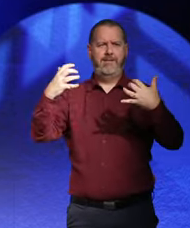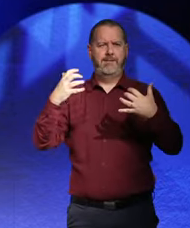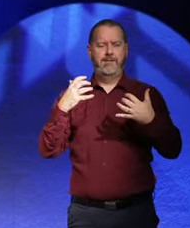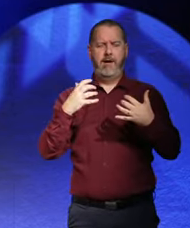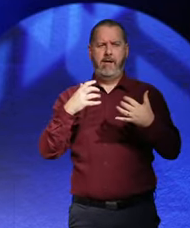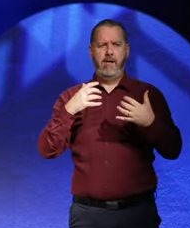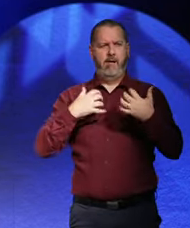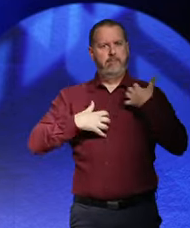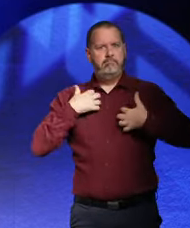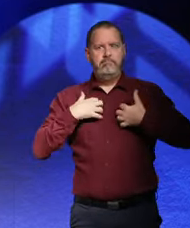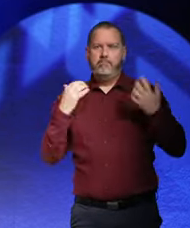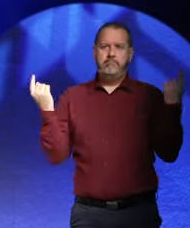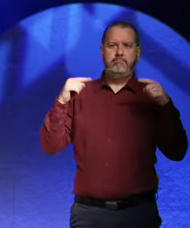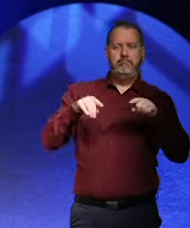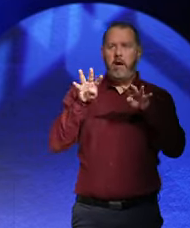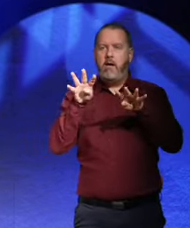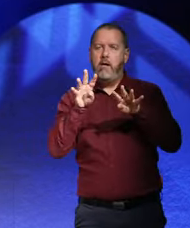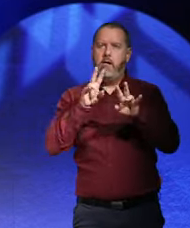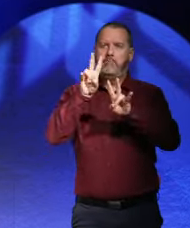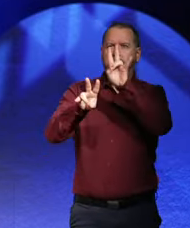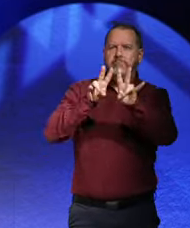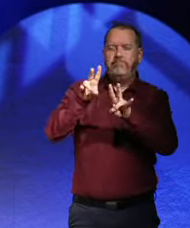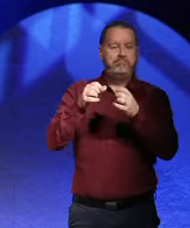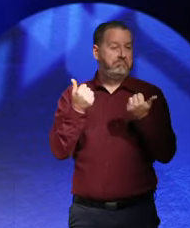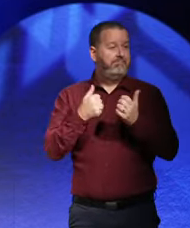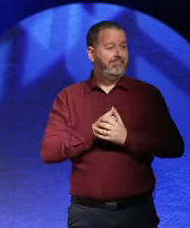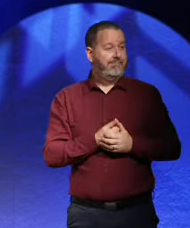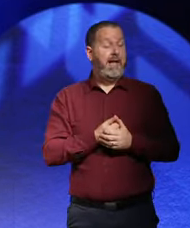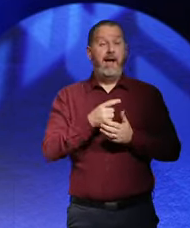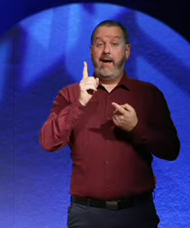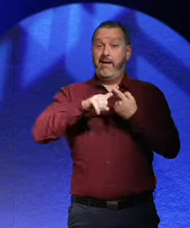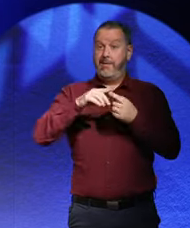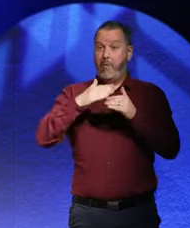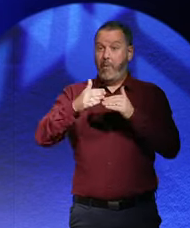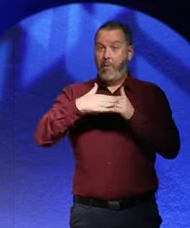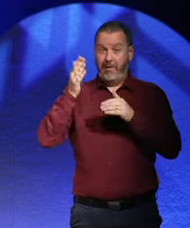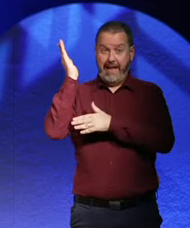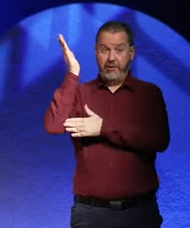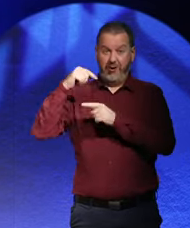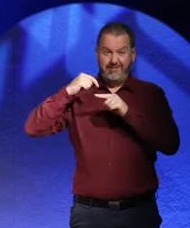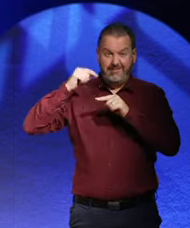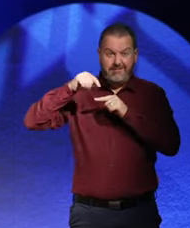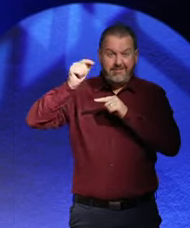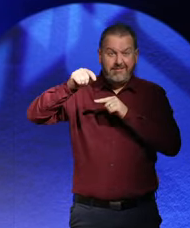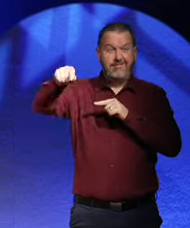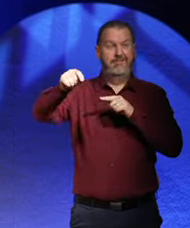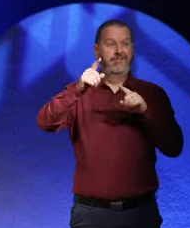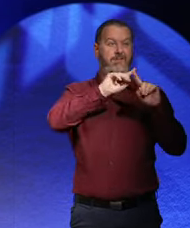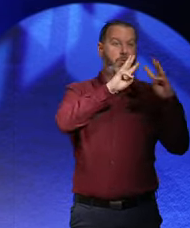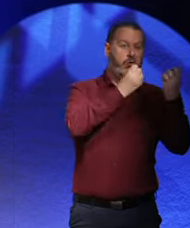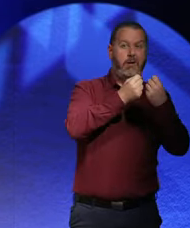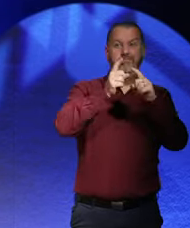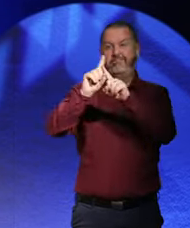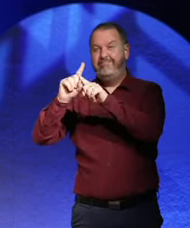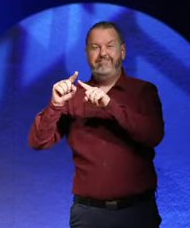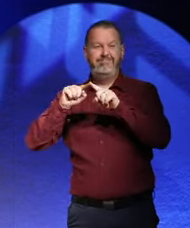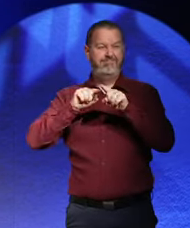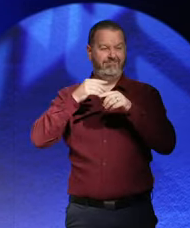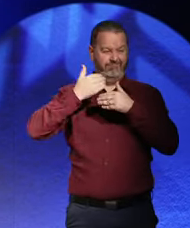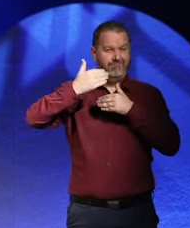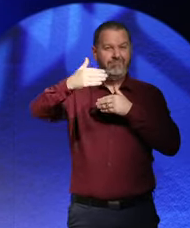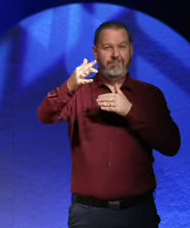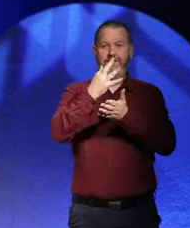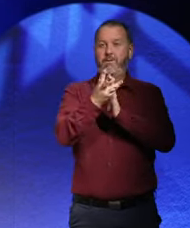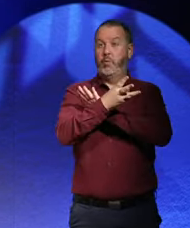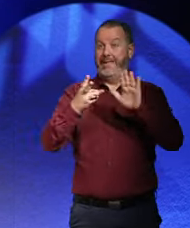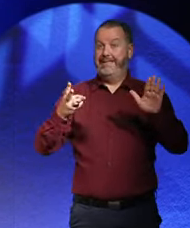the various events we put on and don't forget we have more events on the programme to come over this weekend and indeed over the next couple of